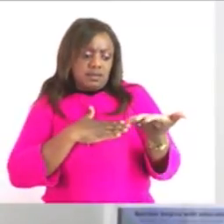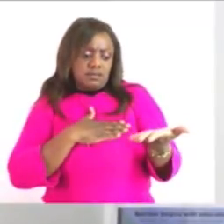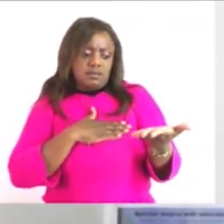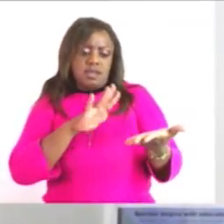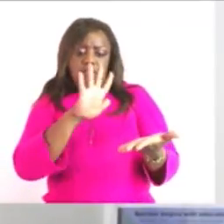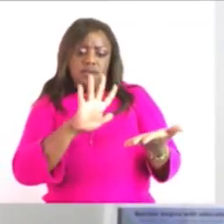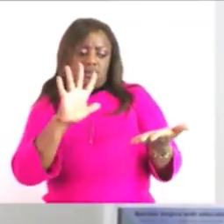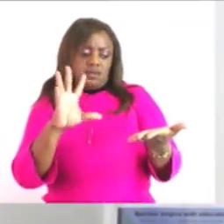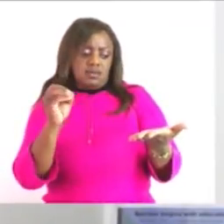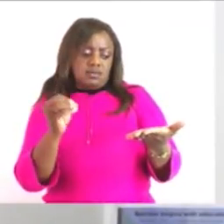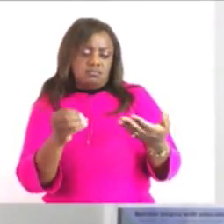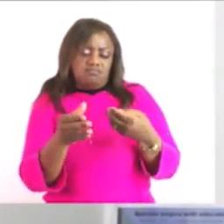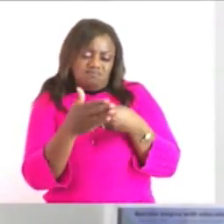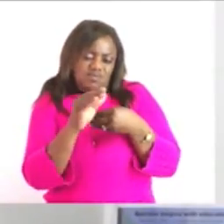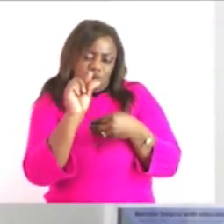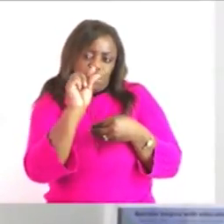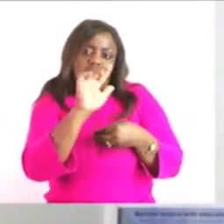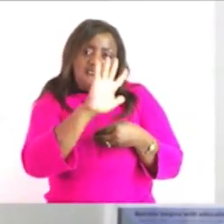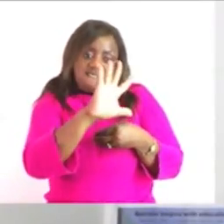so with that